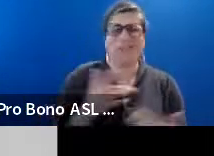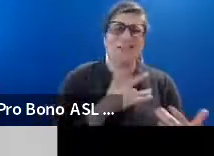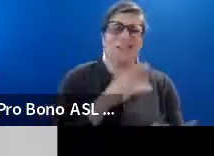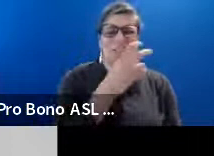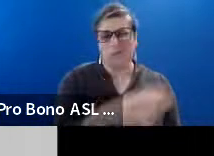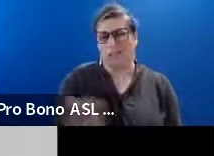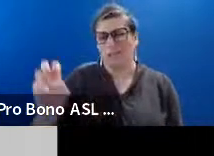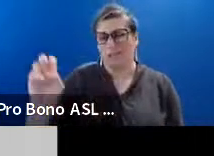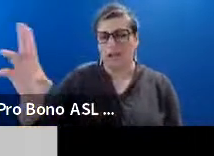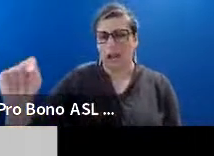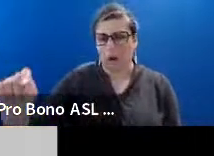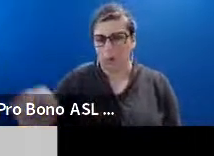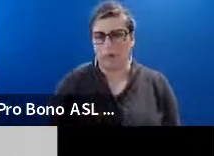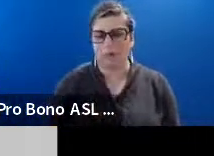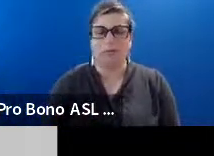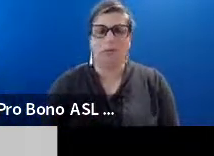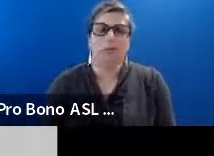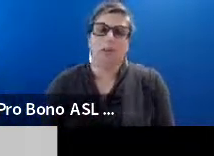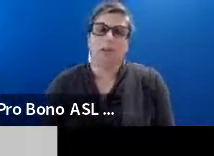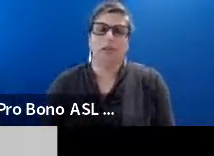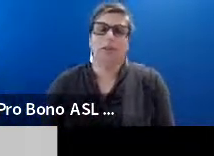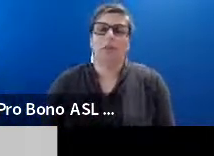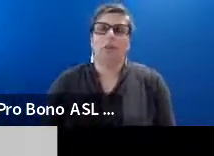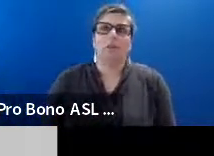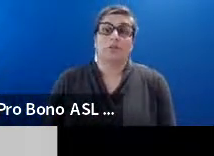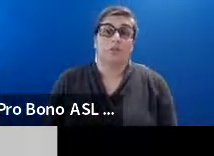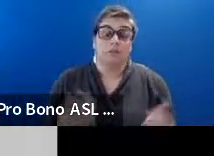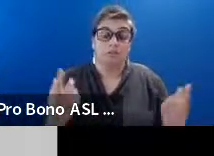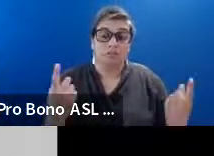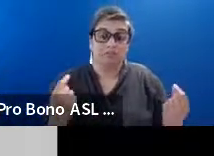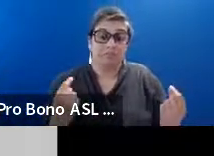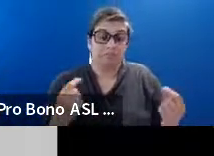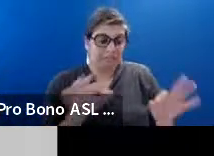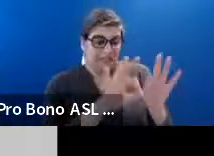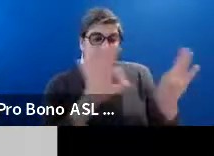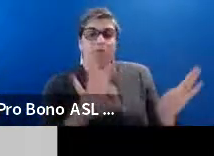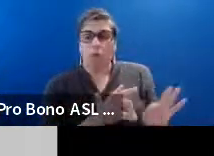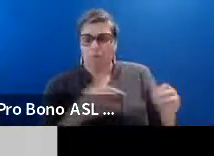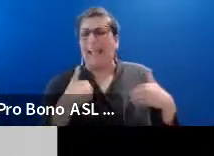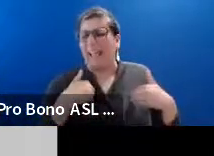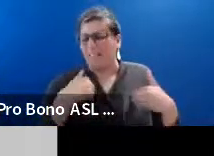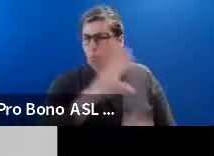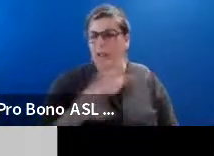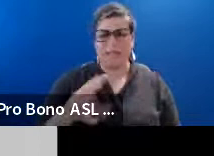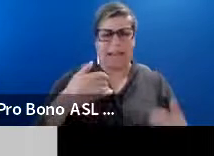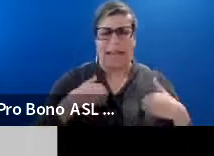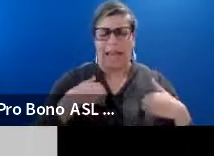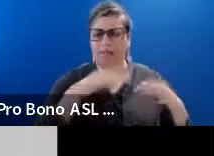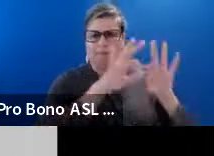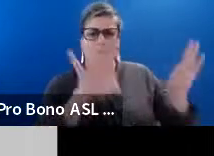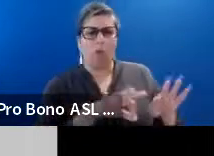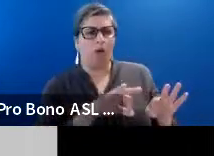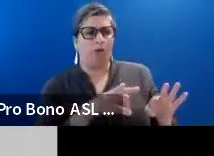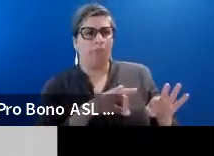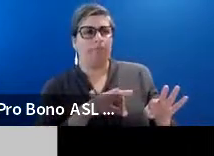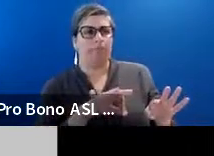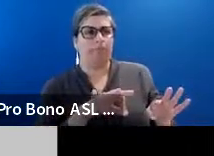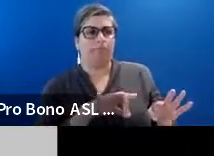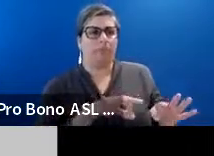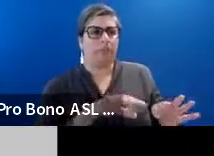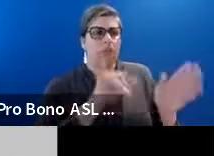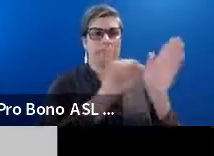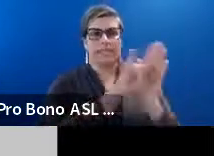So what that entails. Is. Uh. It's a form that I have on the website. So you just identify your. Your. Your purchaser.